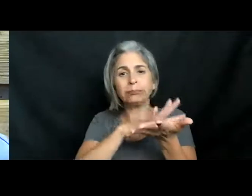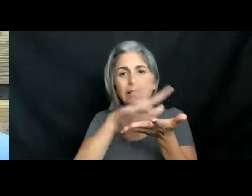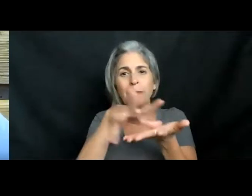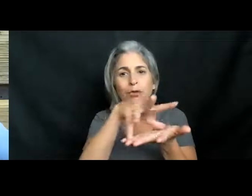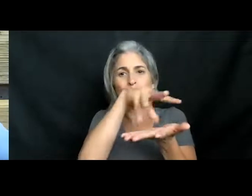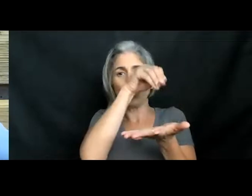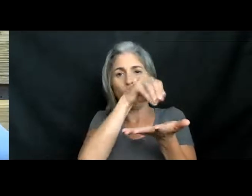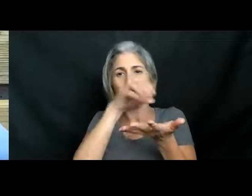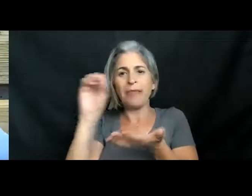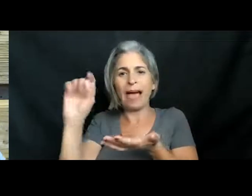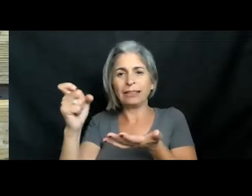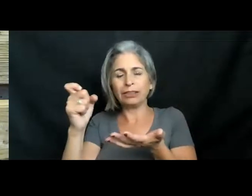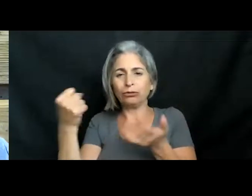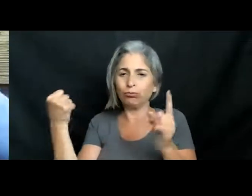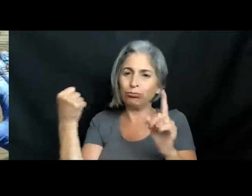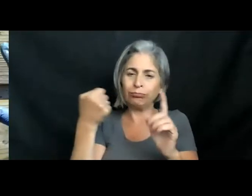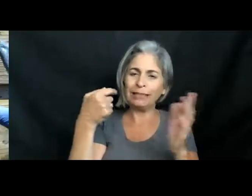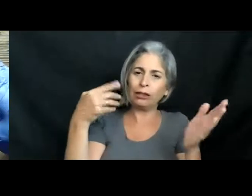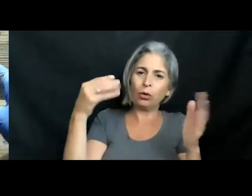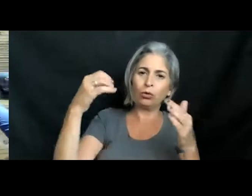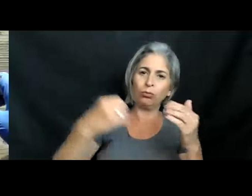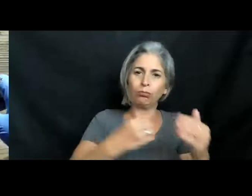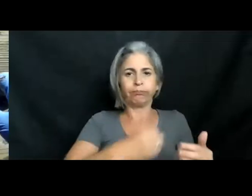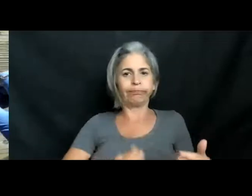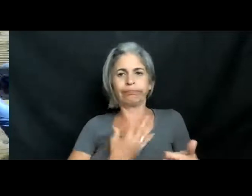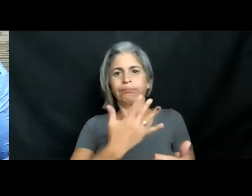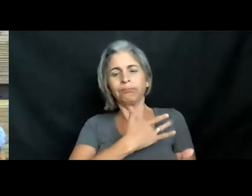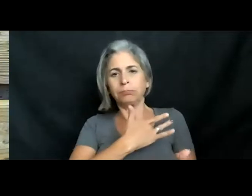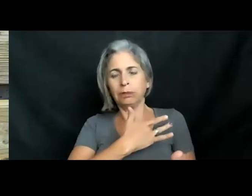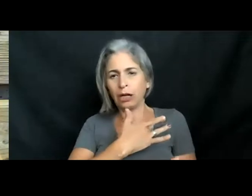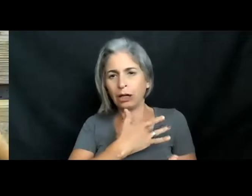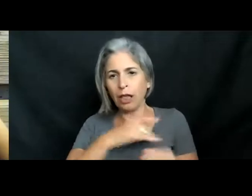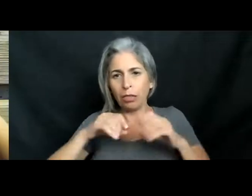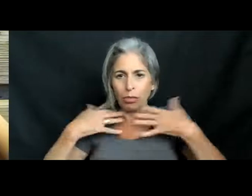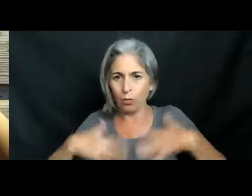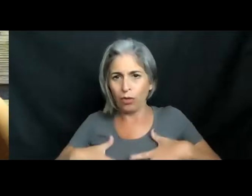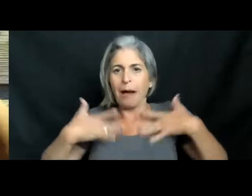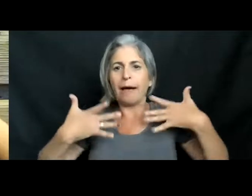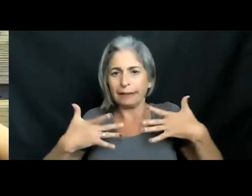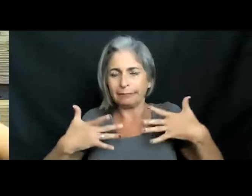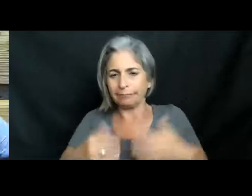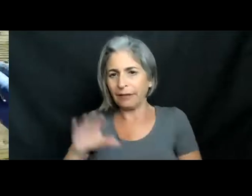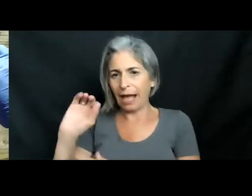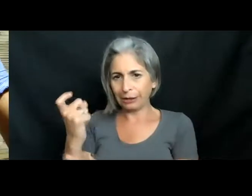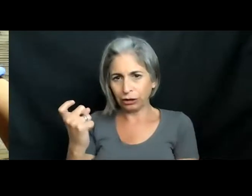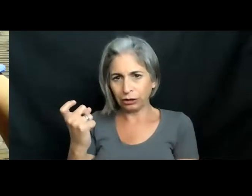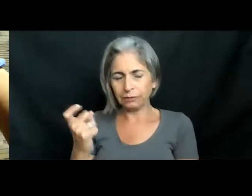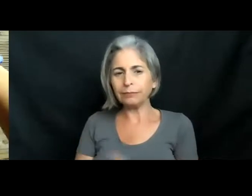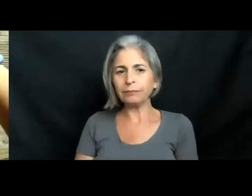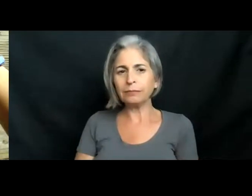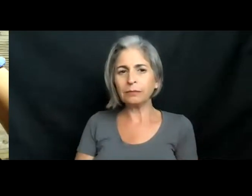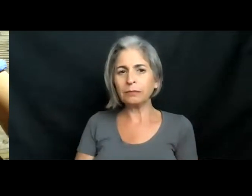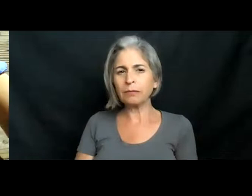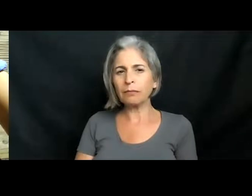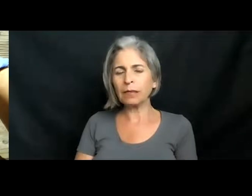the oxygen will go straight to the heart and the heart can send it right down to the rest of the body. So I'm actually going to pull out one of the gill rakers